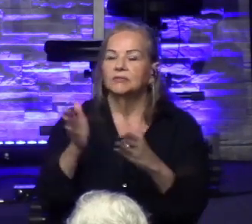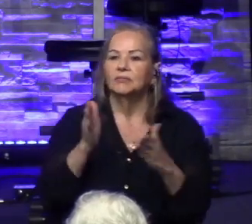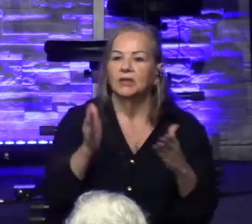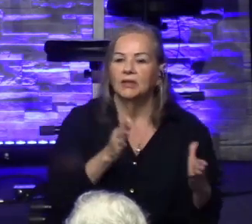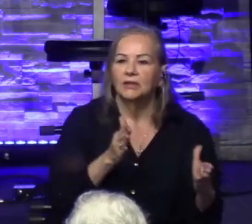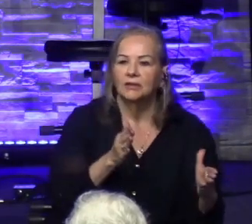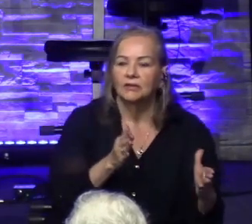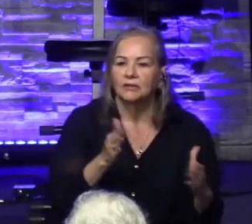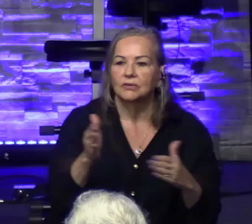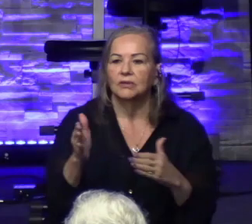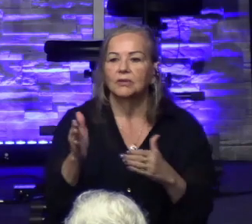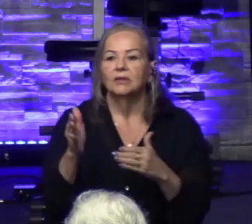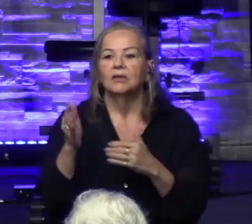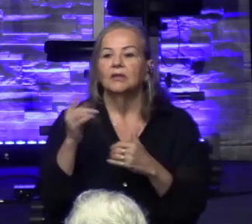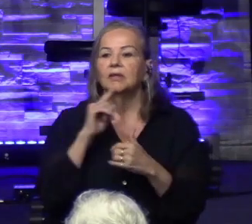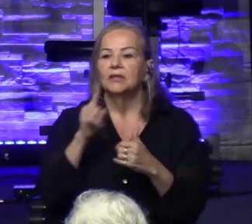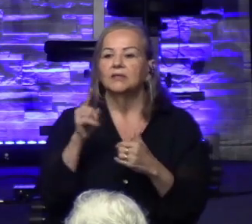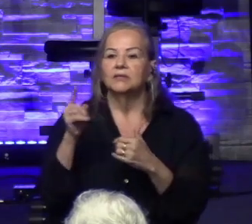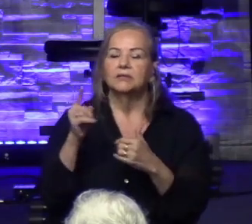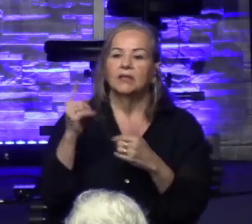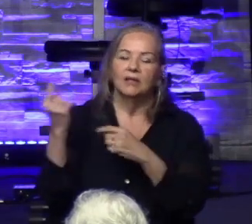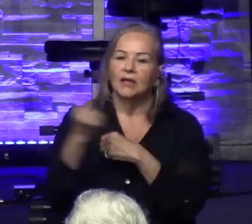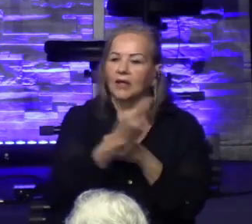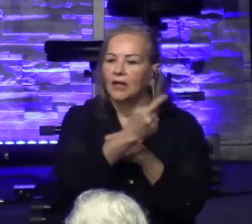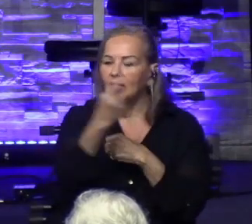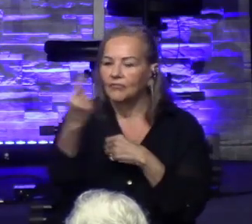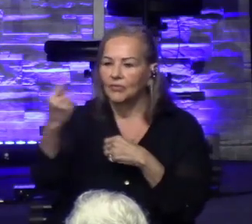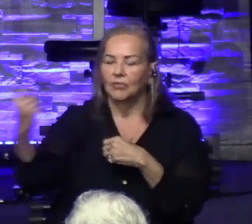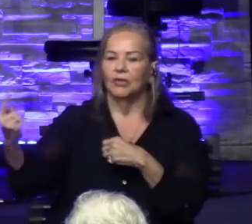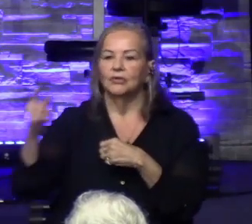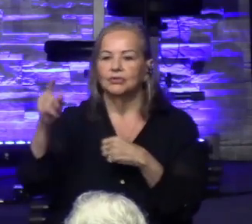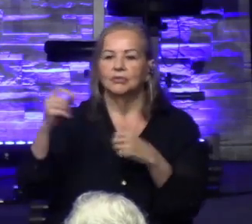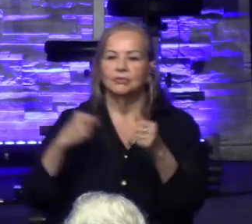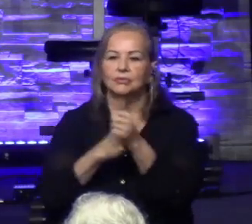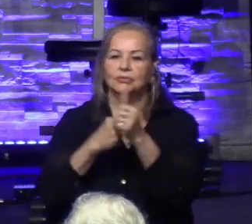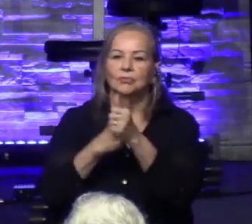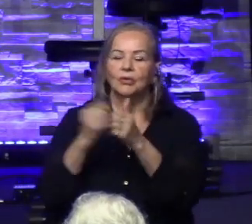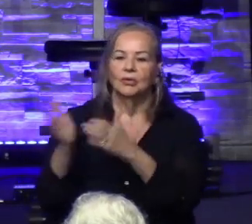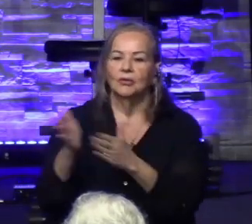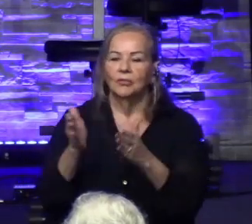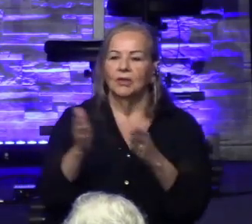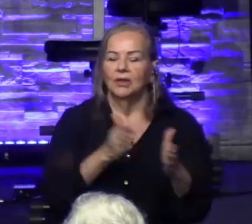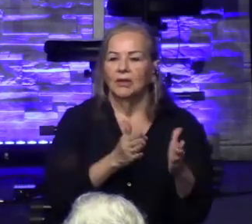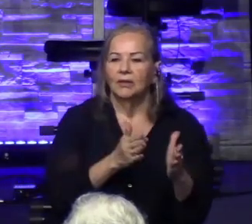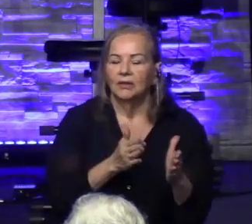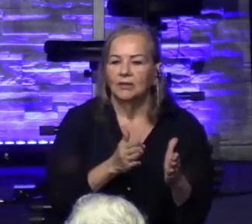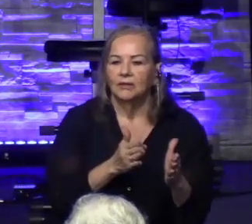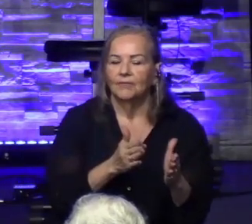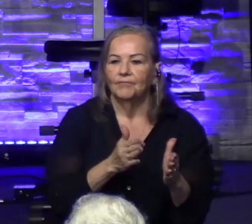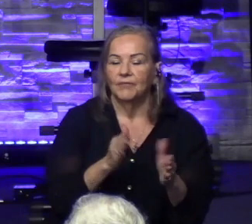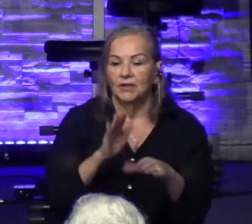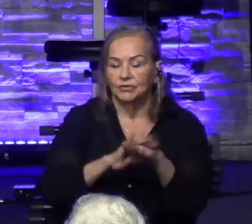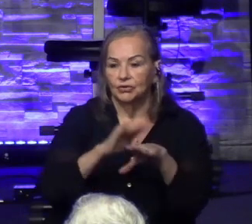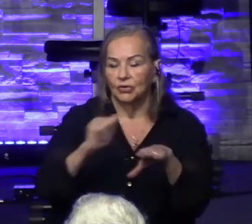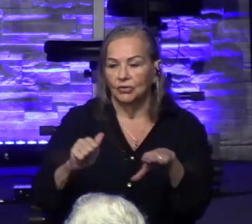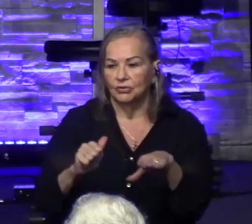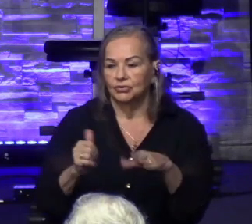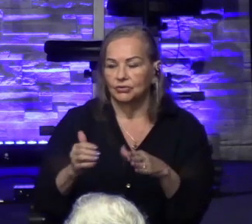support this plan. He's called us all to honor him and offer him our first fruits for one.